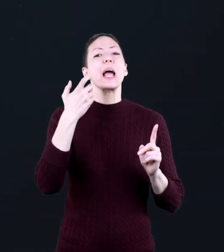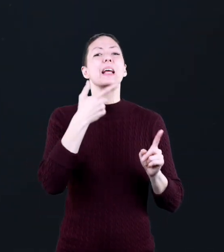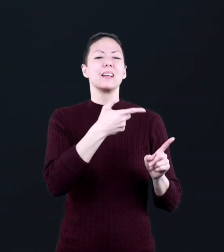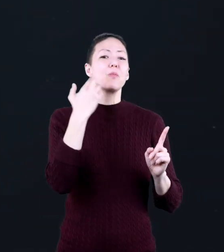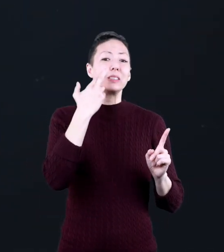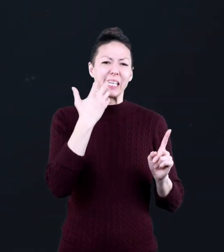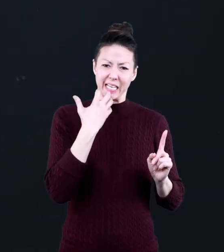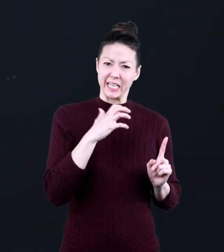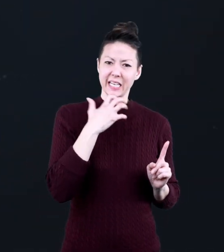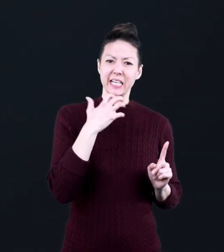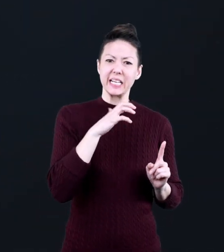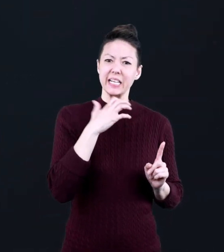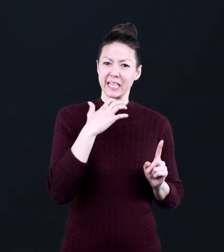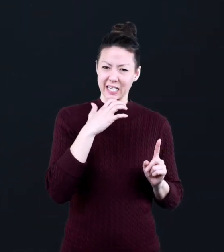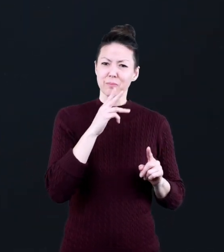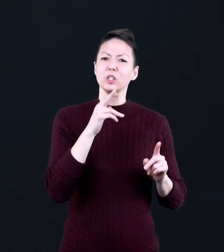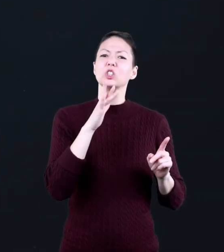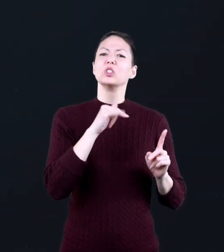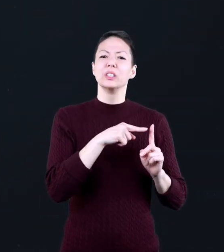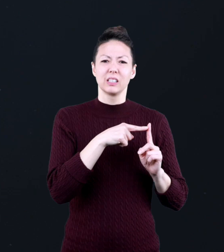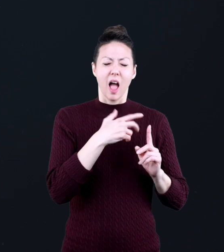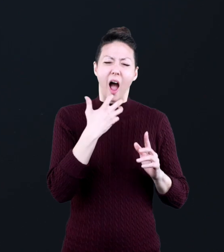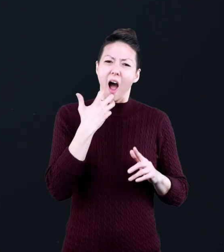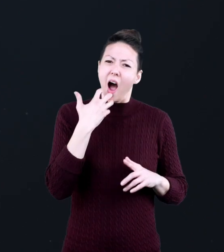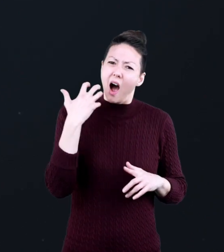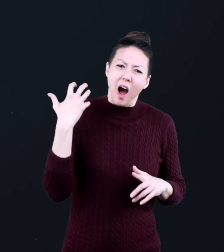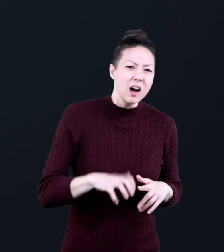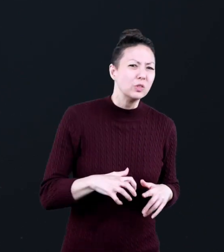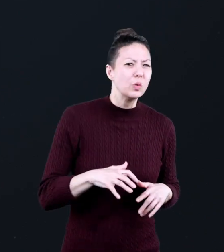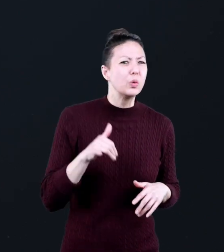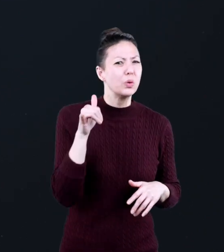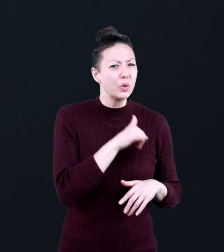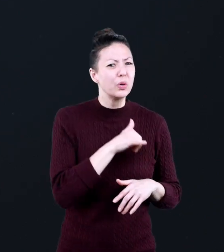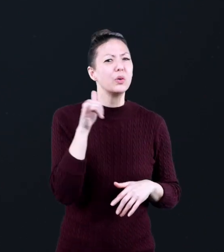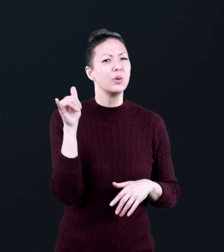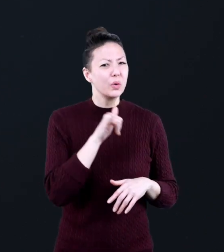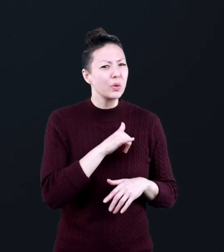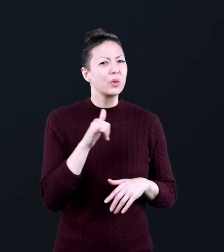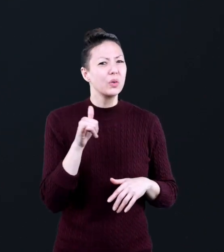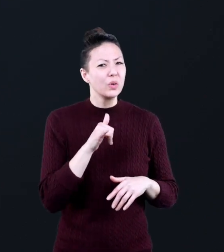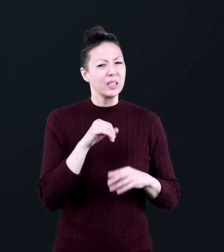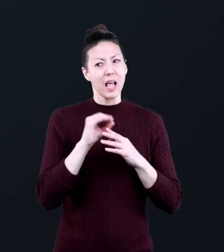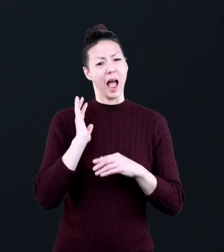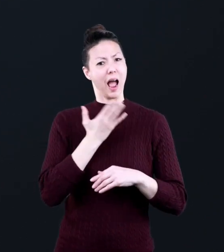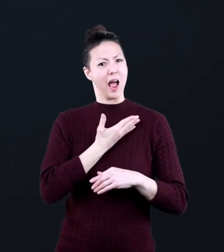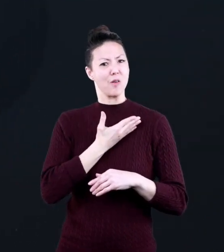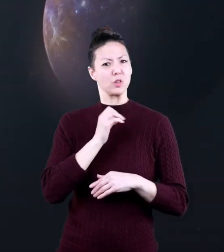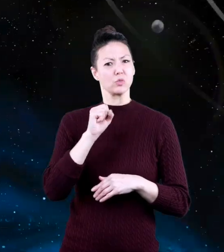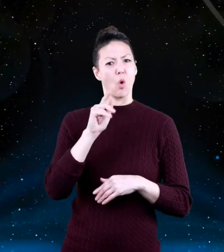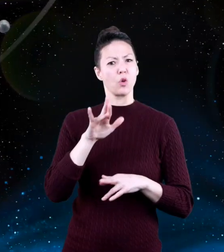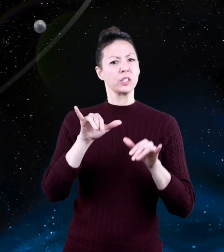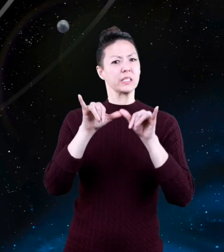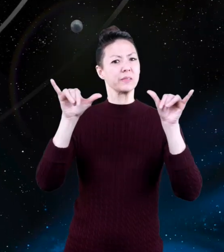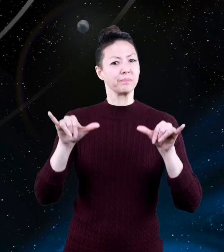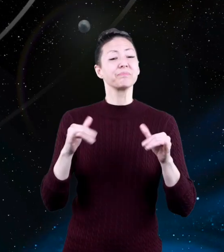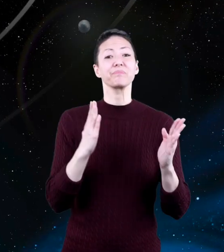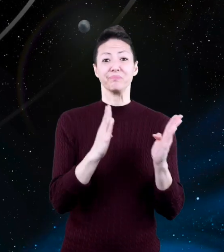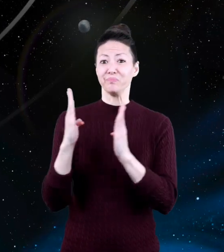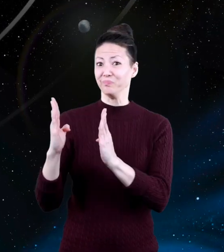big reason for Mercury. However, Mercury is not the hottest planet in our solar system.